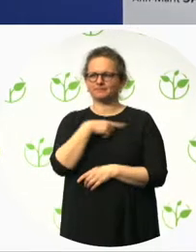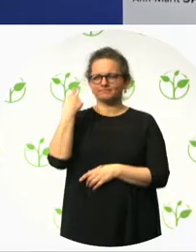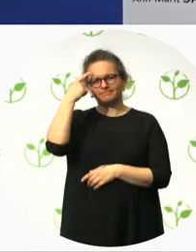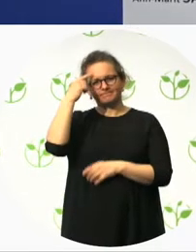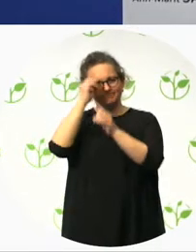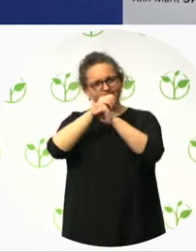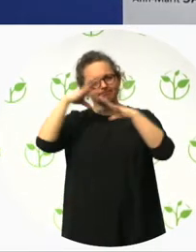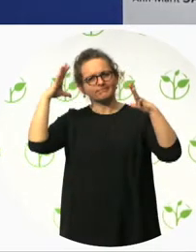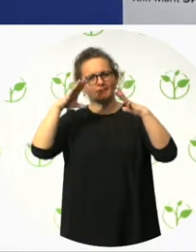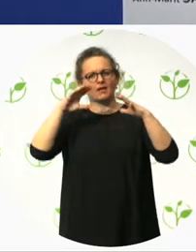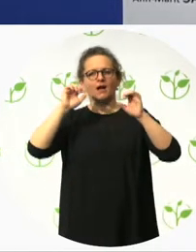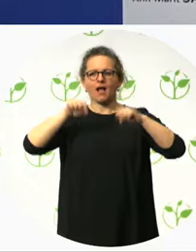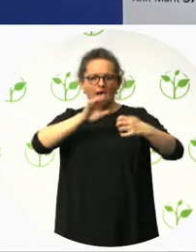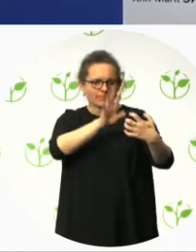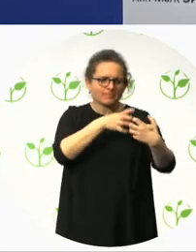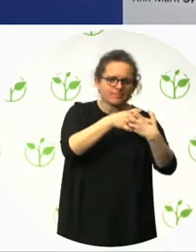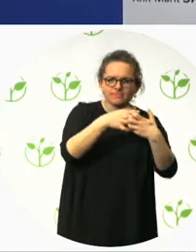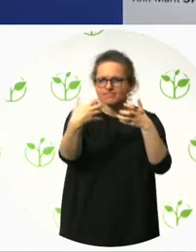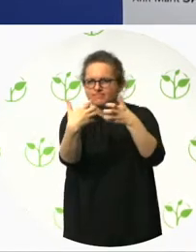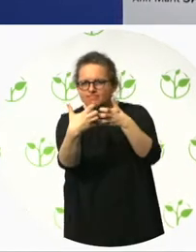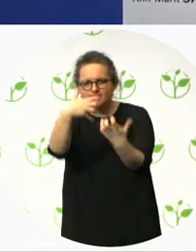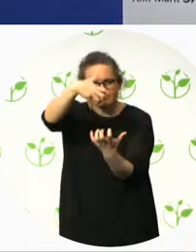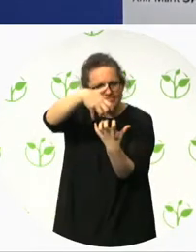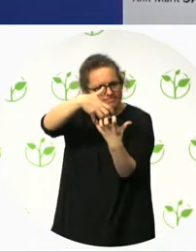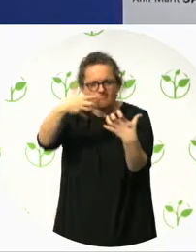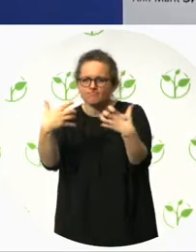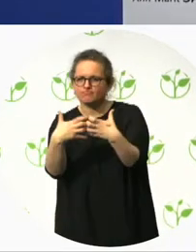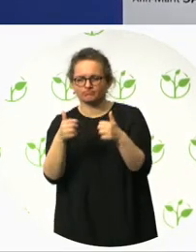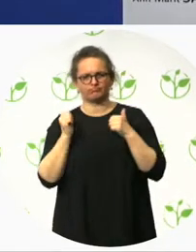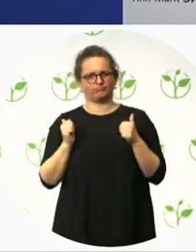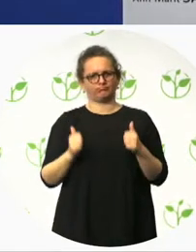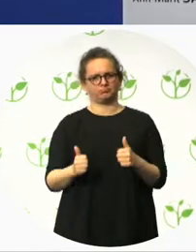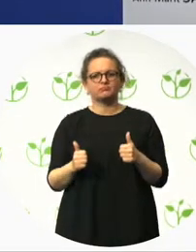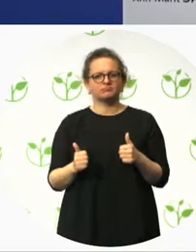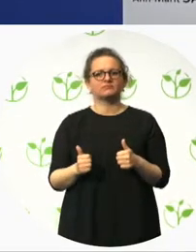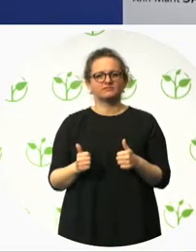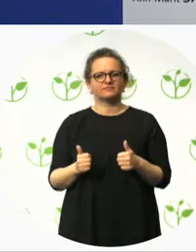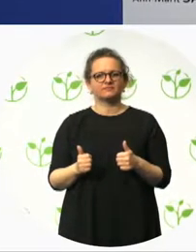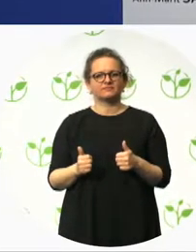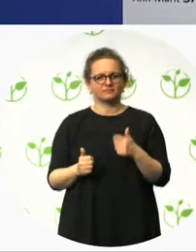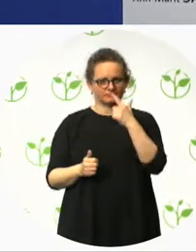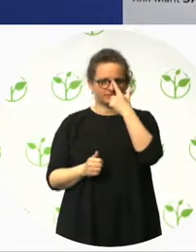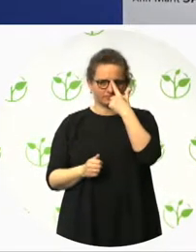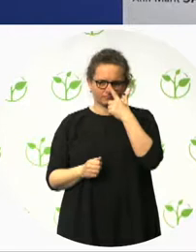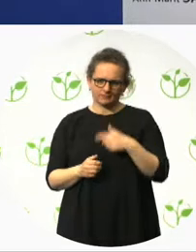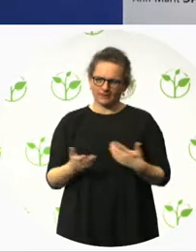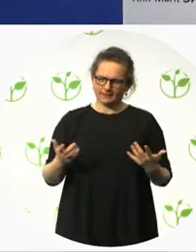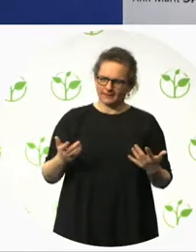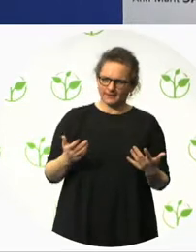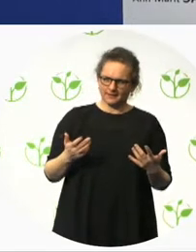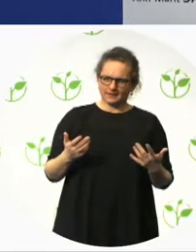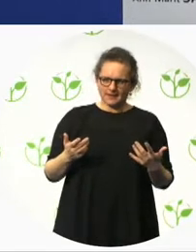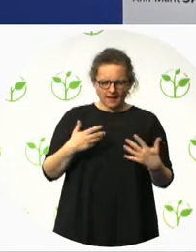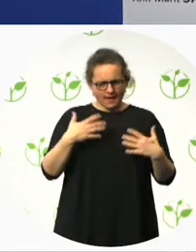follow regulations, sometimes this is a house, I won't say in which country. And by following regulations, this is